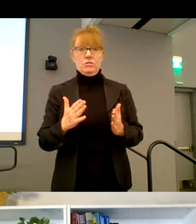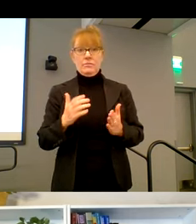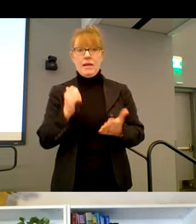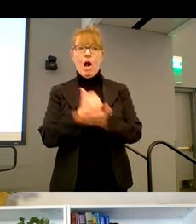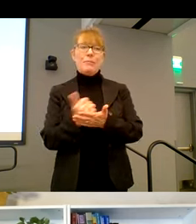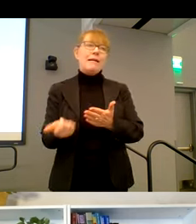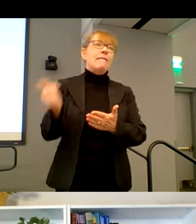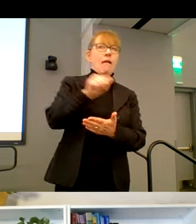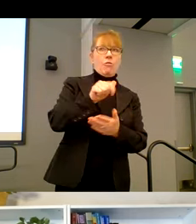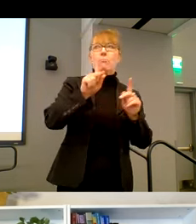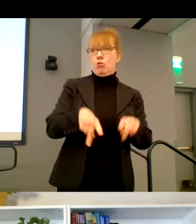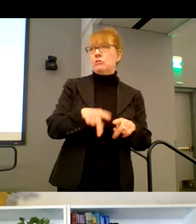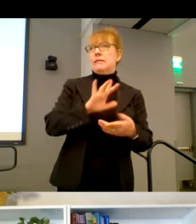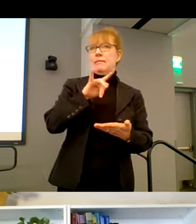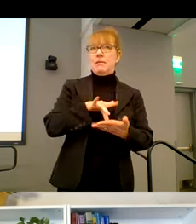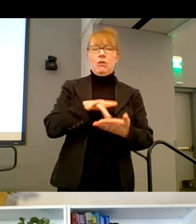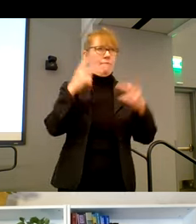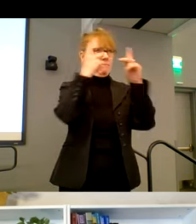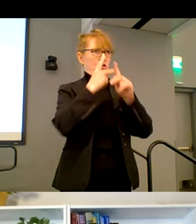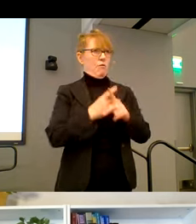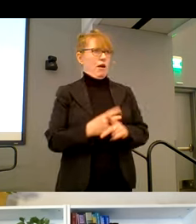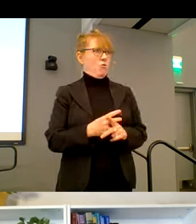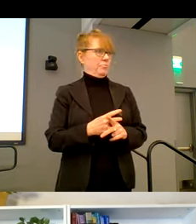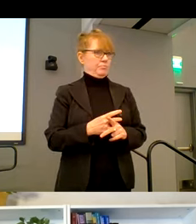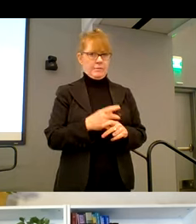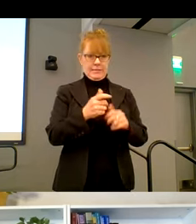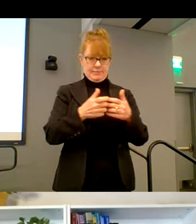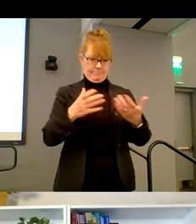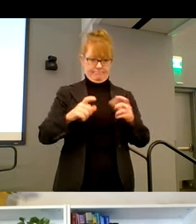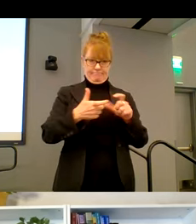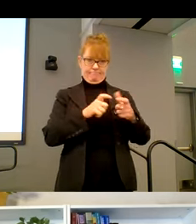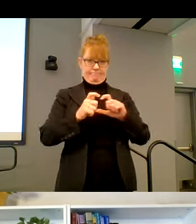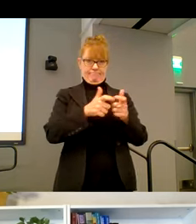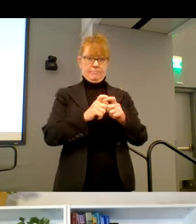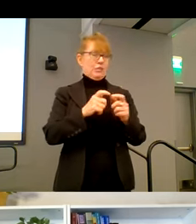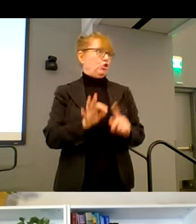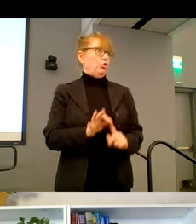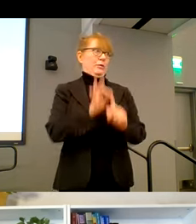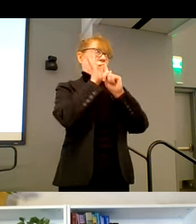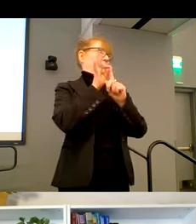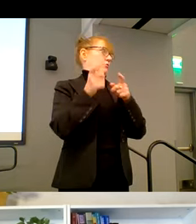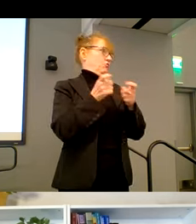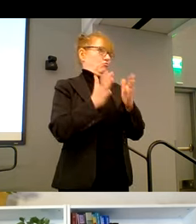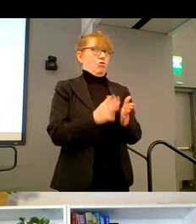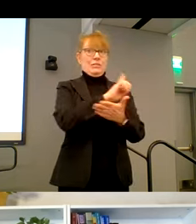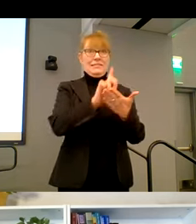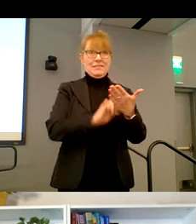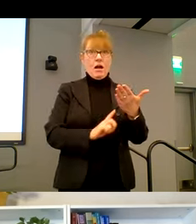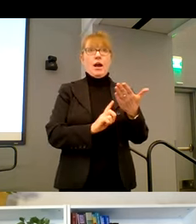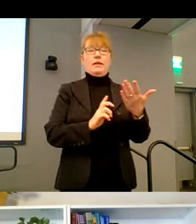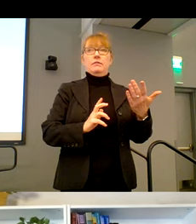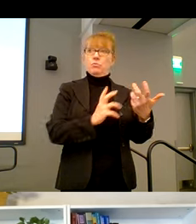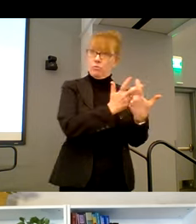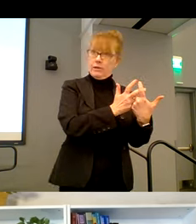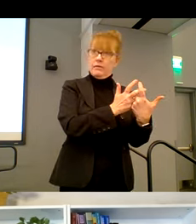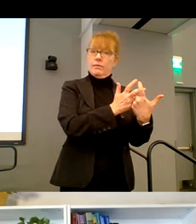middle figure out this quad stick, uh, which, uh, is, is a unique controller specifically designed for people with, uh, who